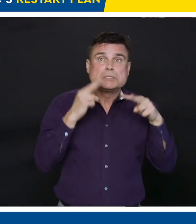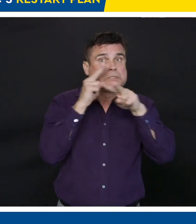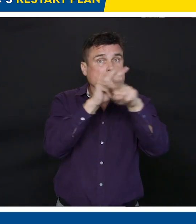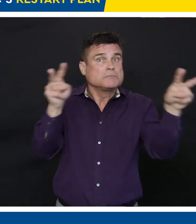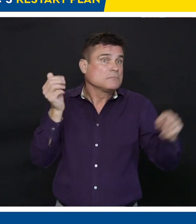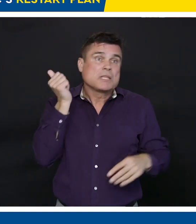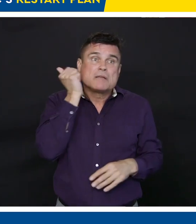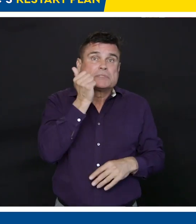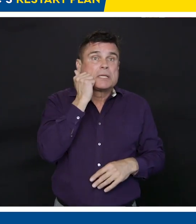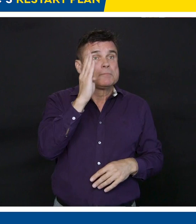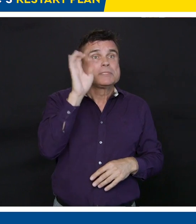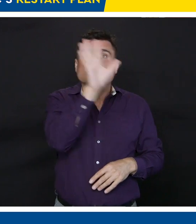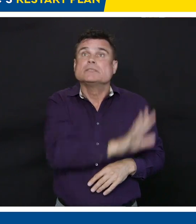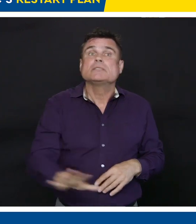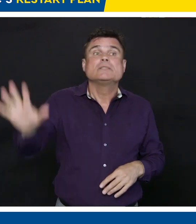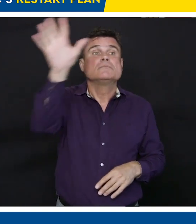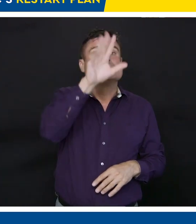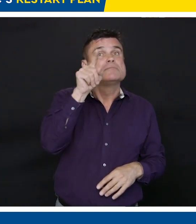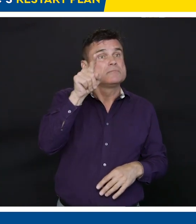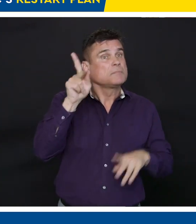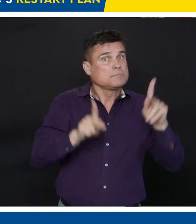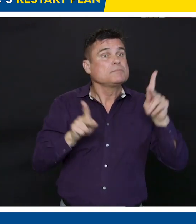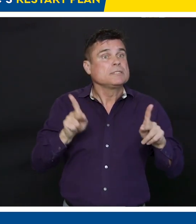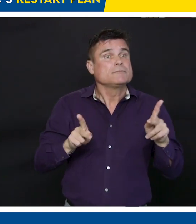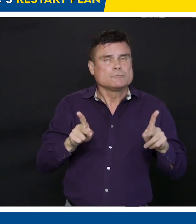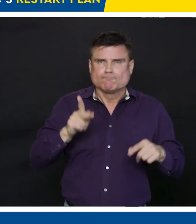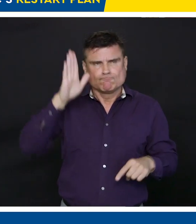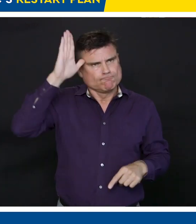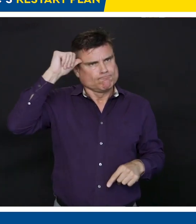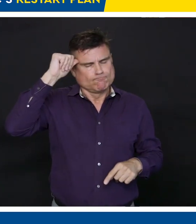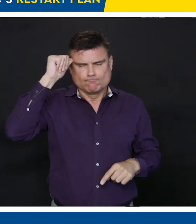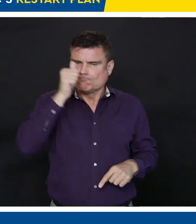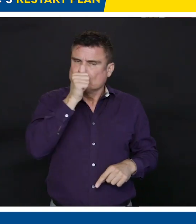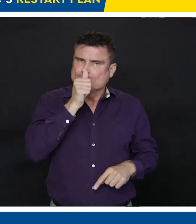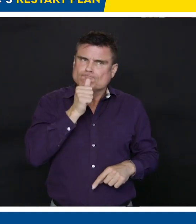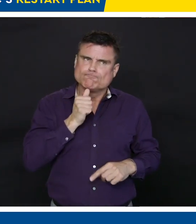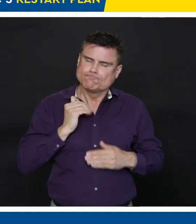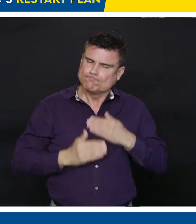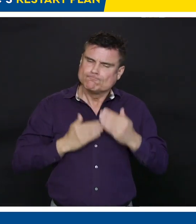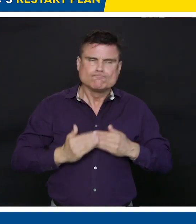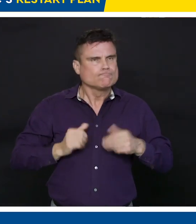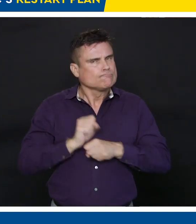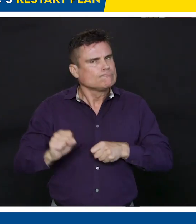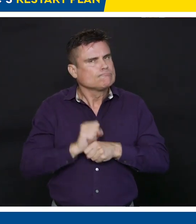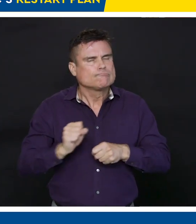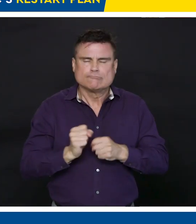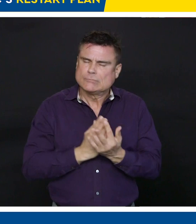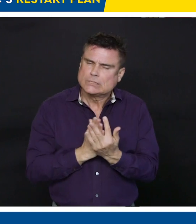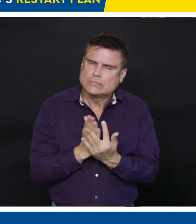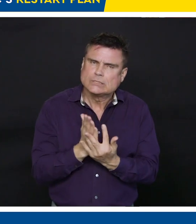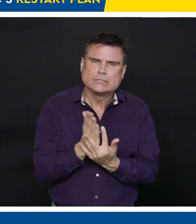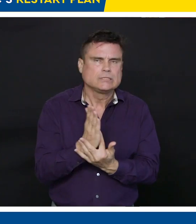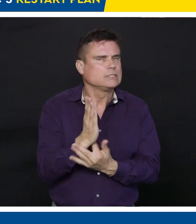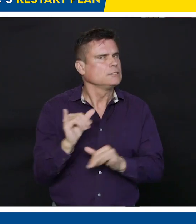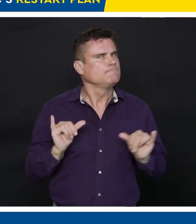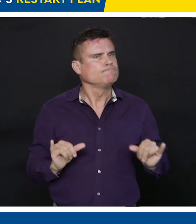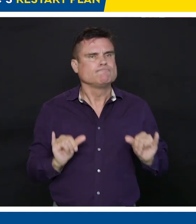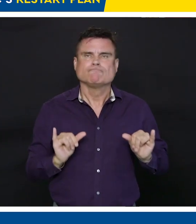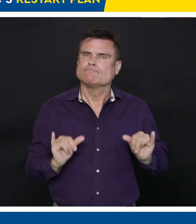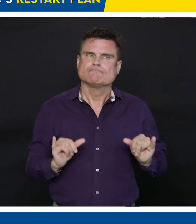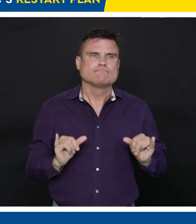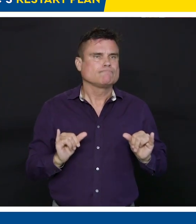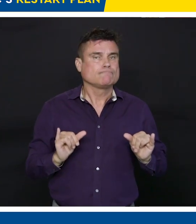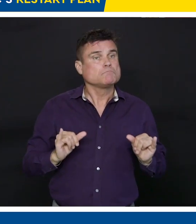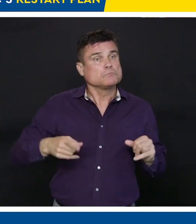One of the things that we focused on as a government when we were sworn in three years ago was developing a universal, accessible, affordable child care